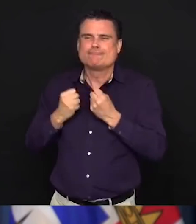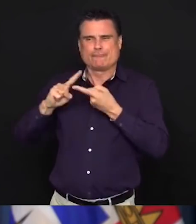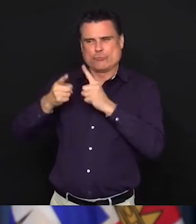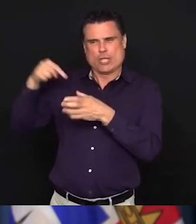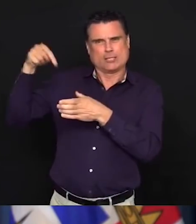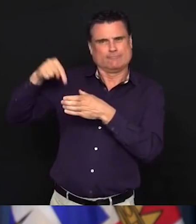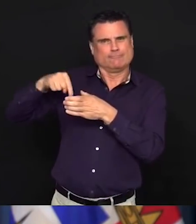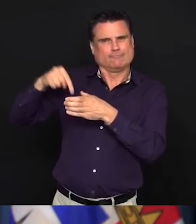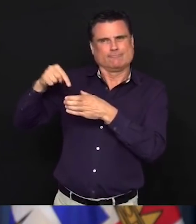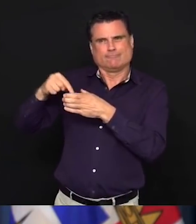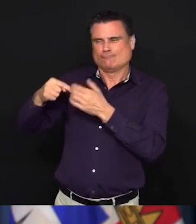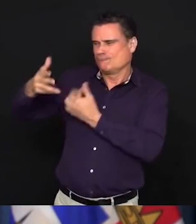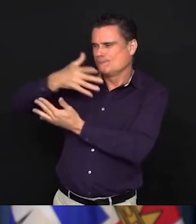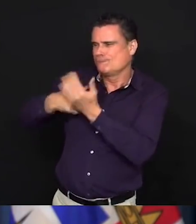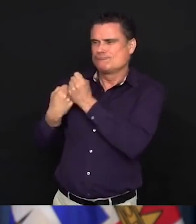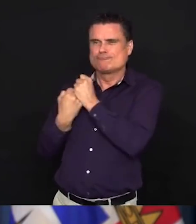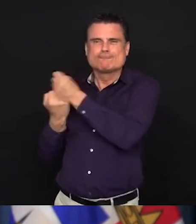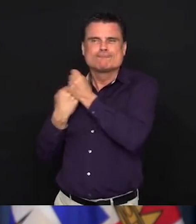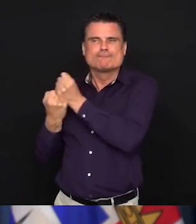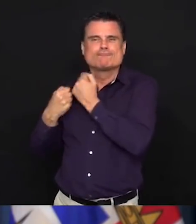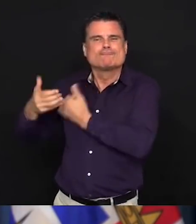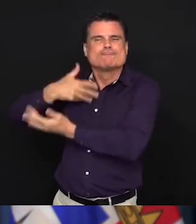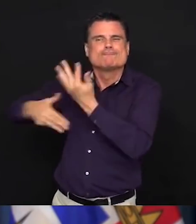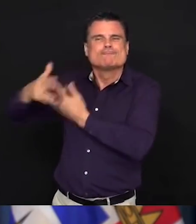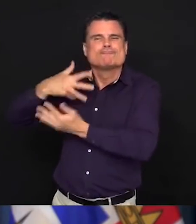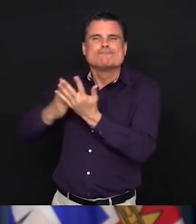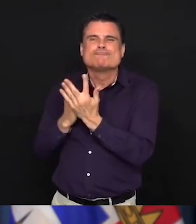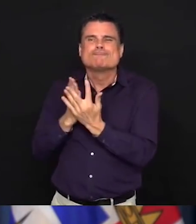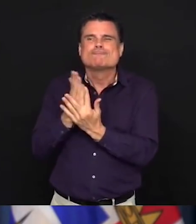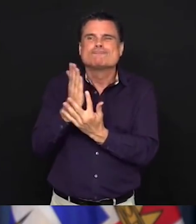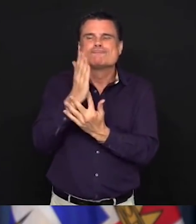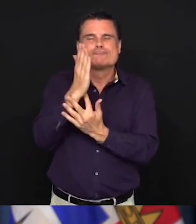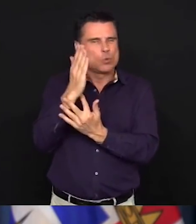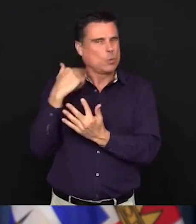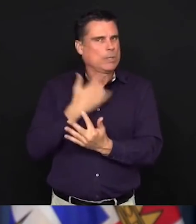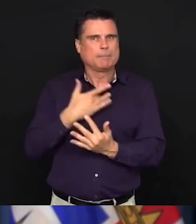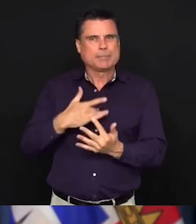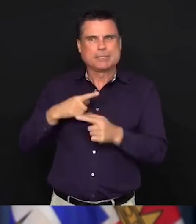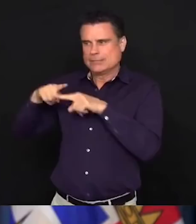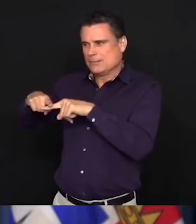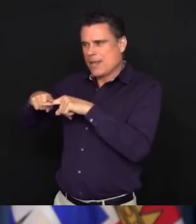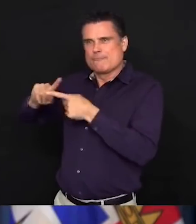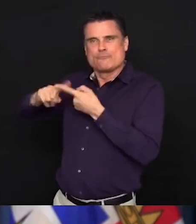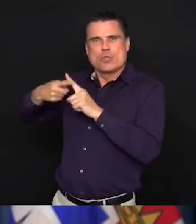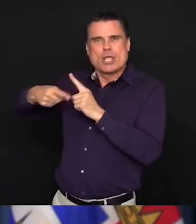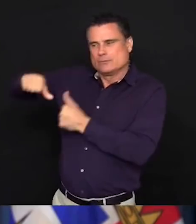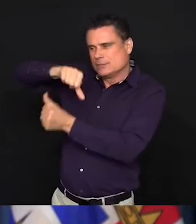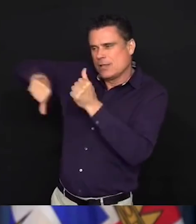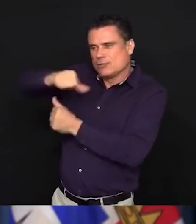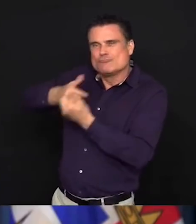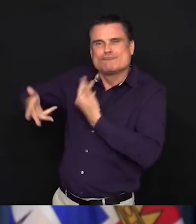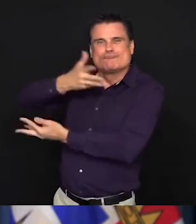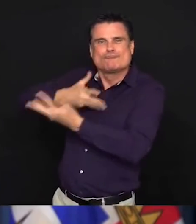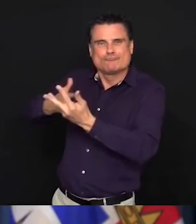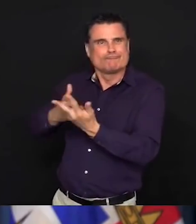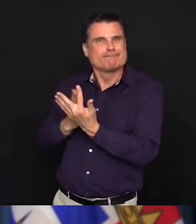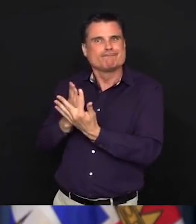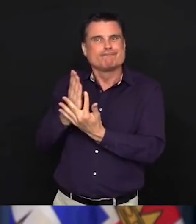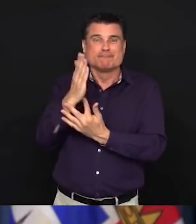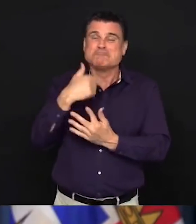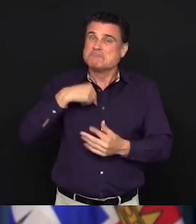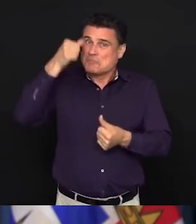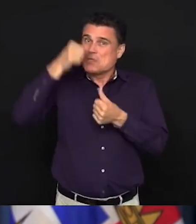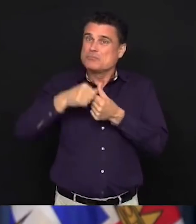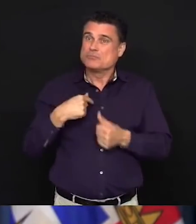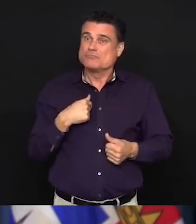extremely challenging. And so what I've asked Minister Judy Darcy to do is to look at the range of programs that are